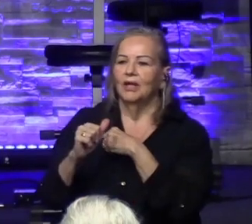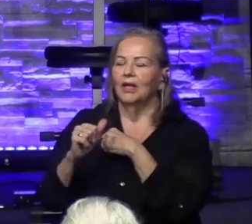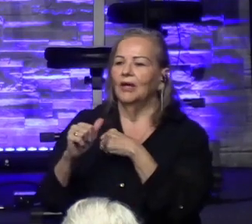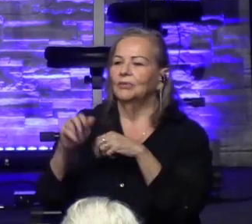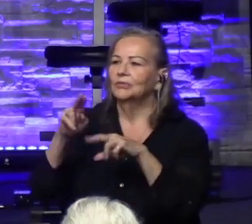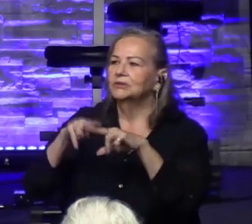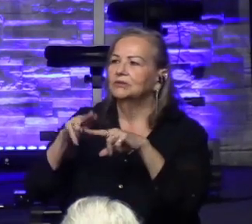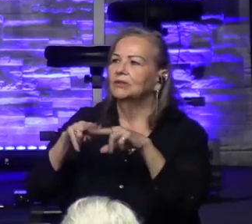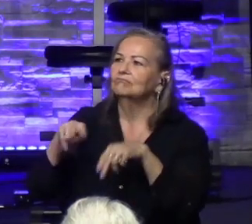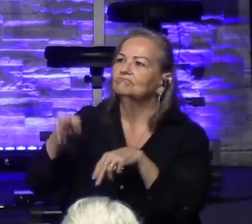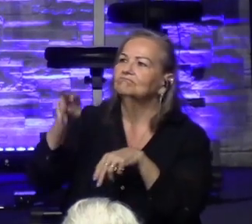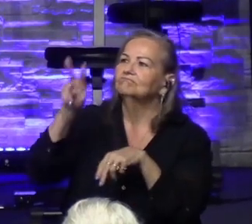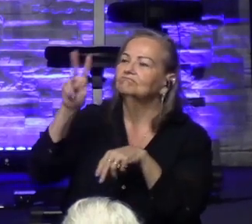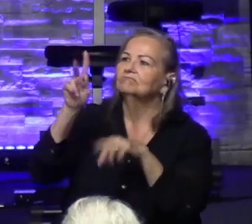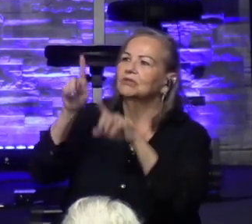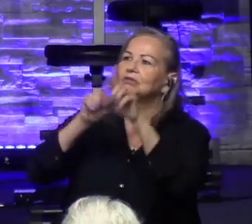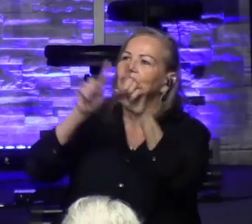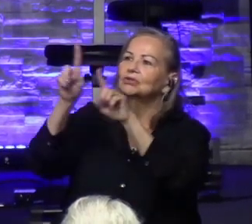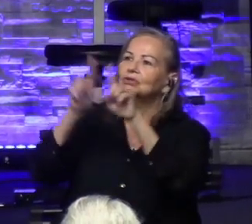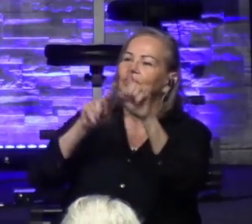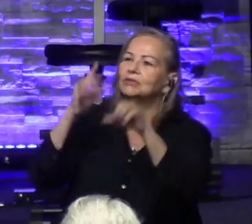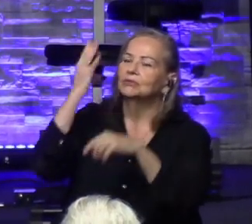there's God's glory and there's God's presence.